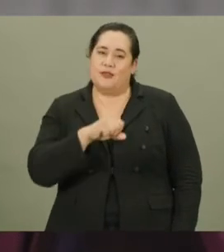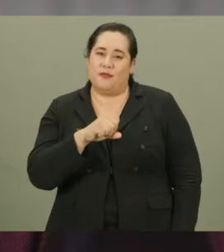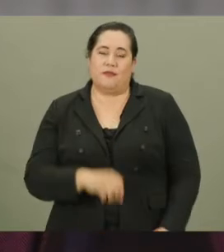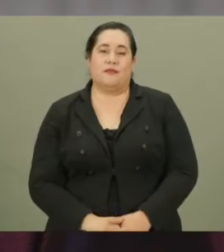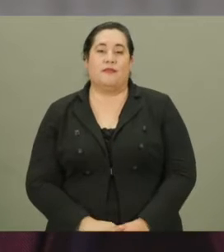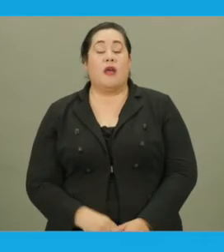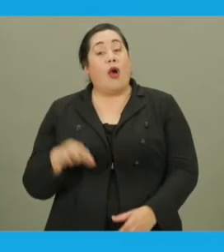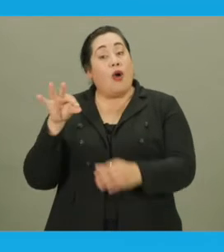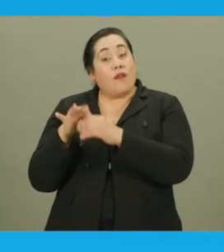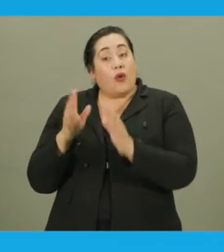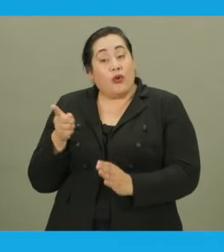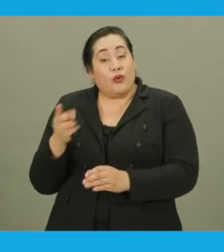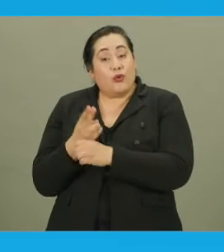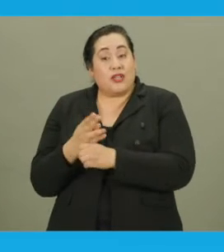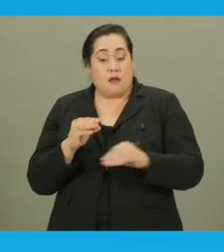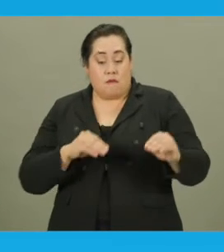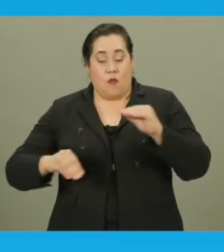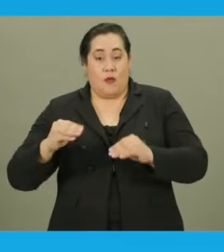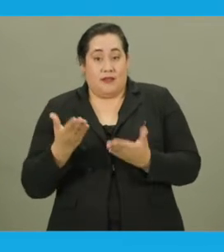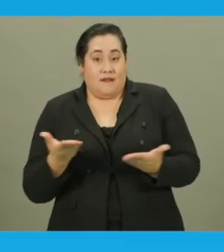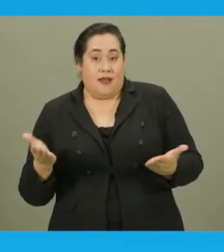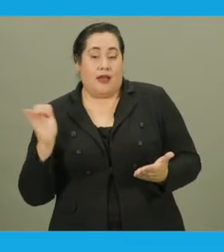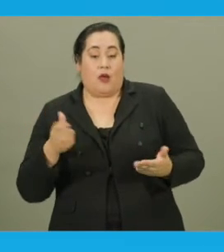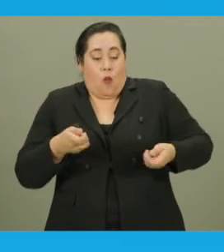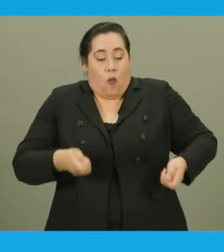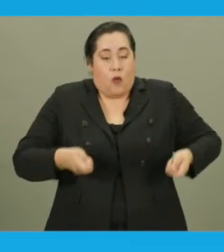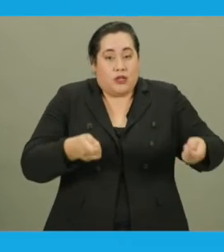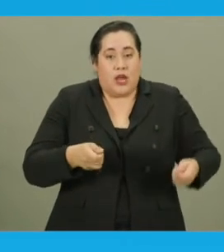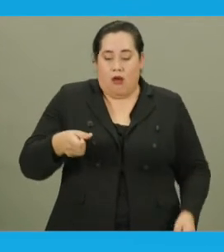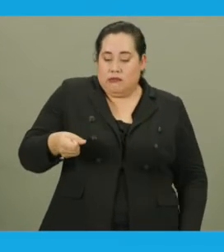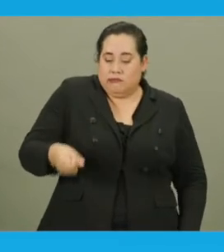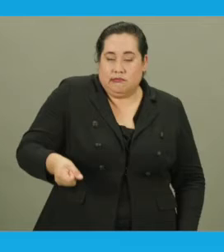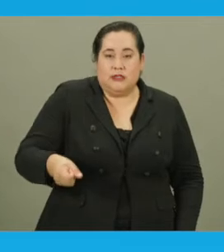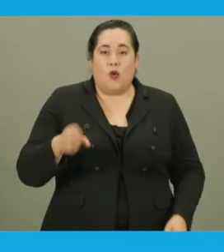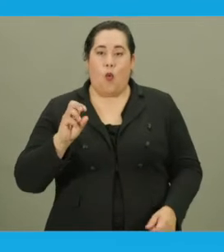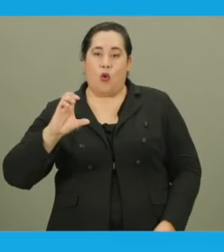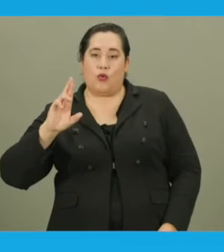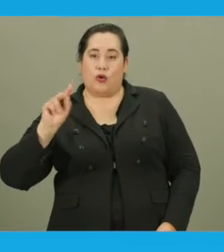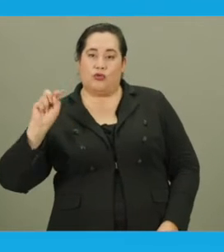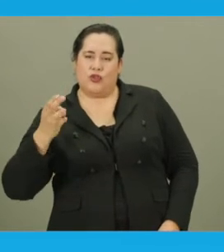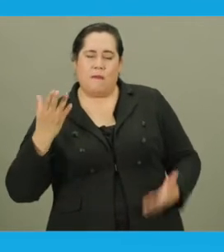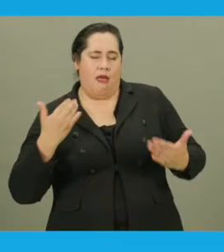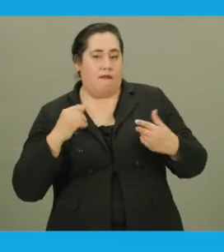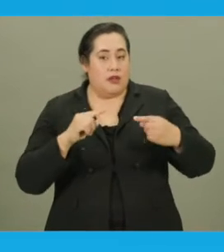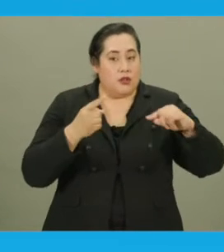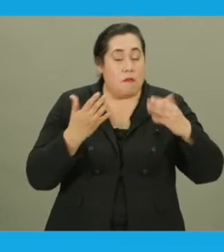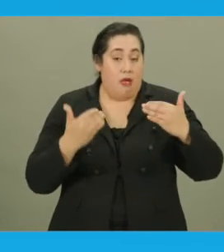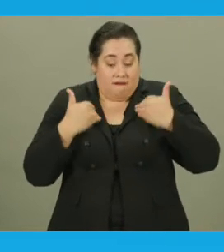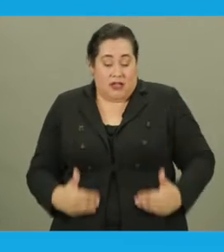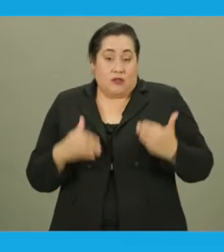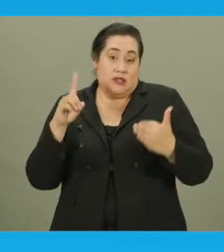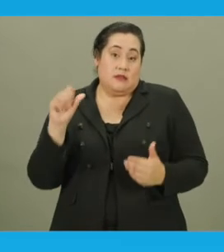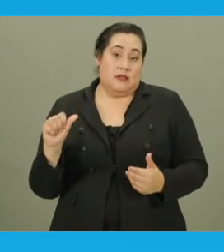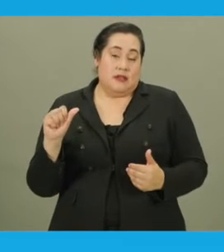never assume. A voter who uses a mobility device such as a wheelchair, cane, or crutches may have an injury